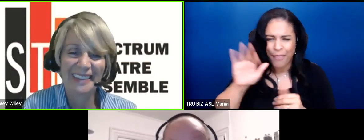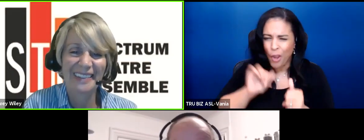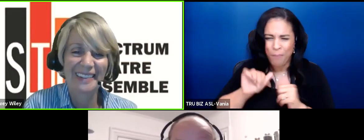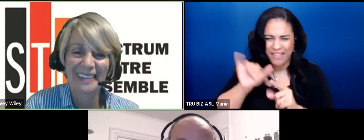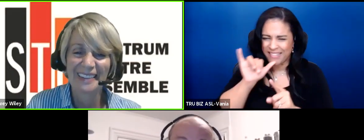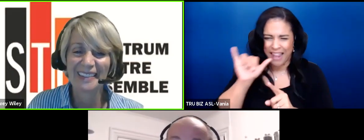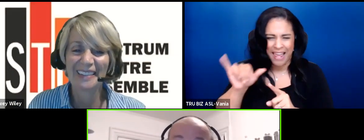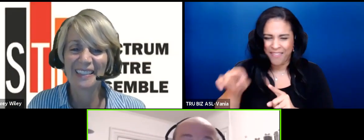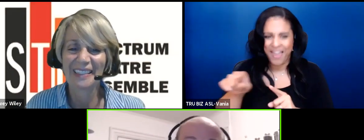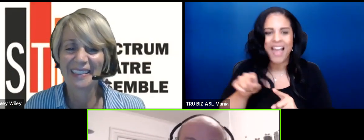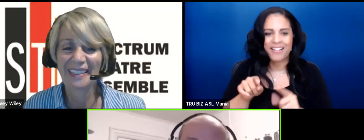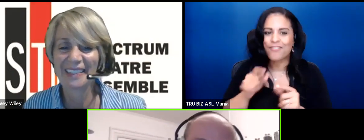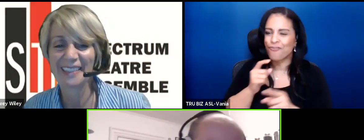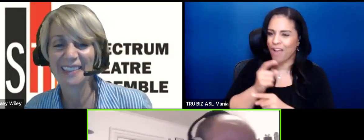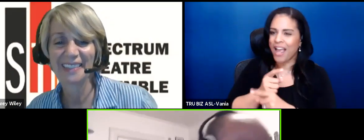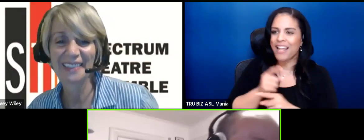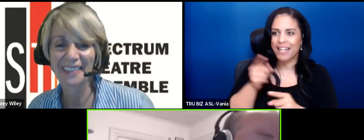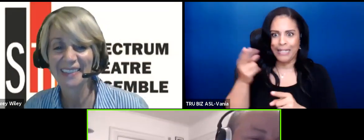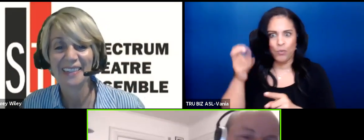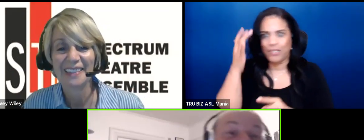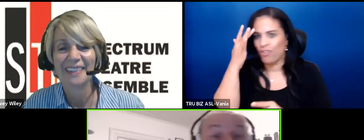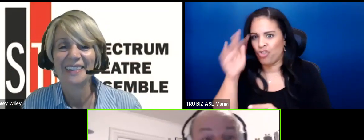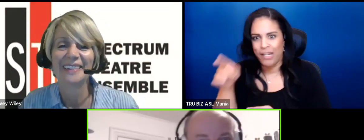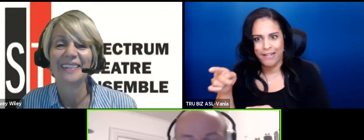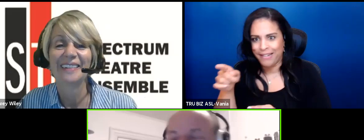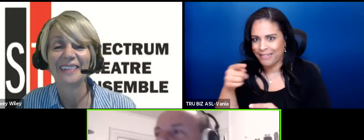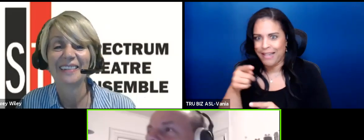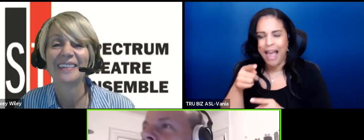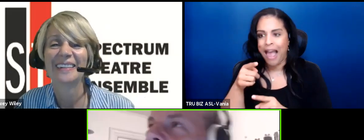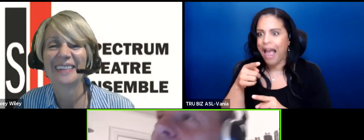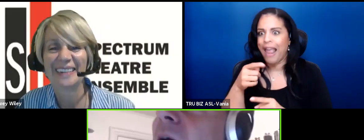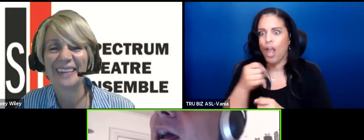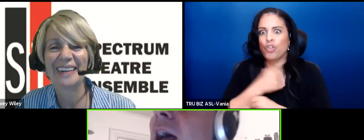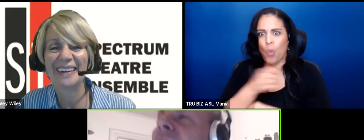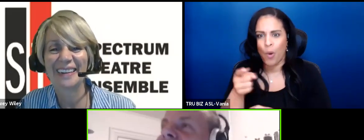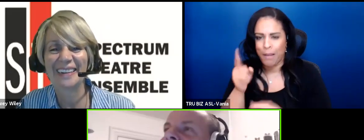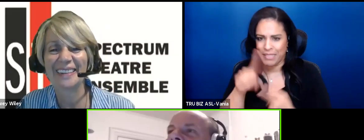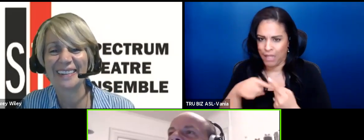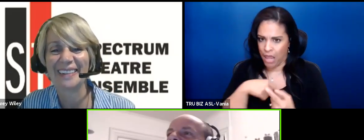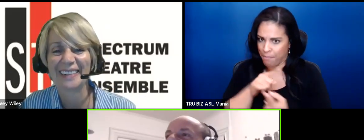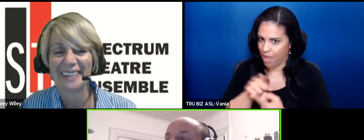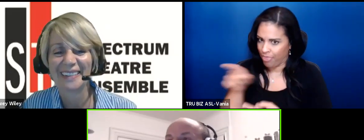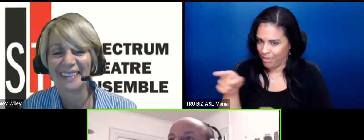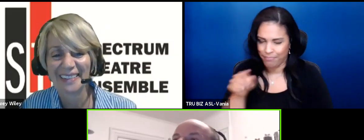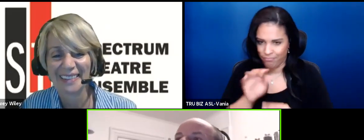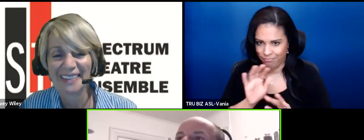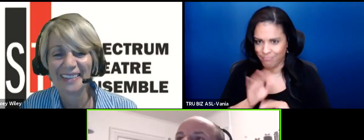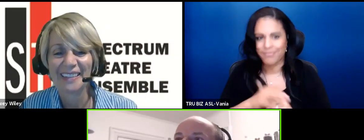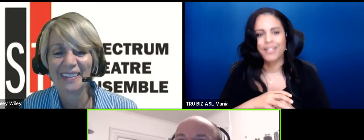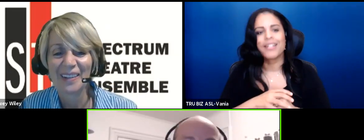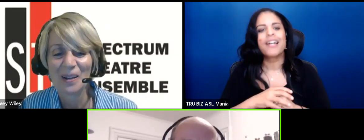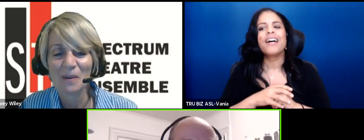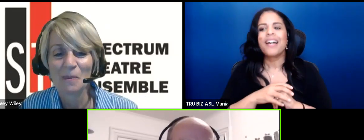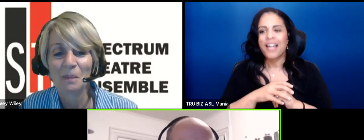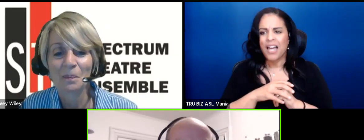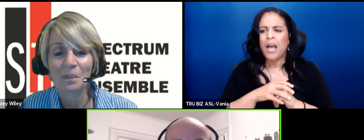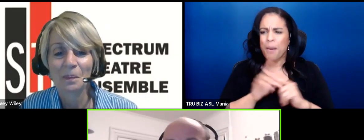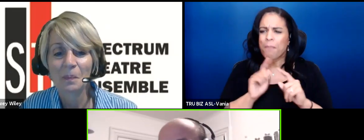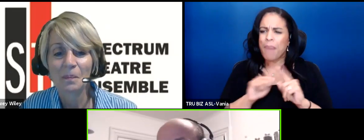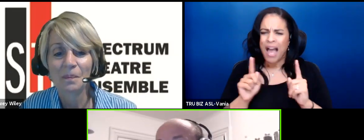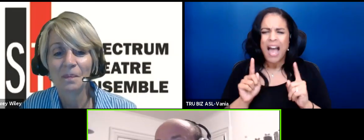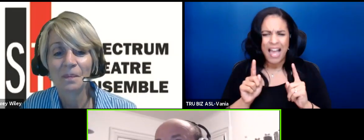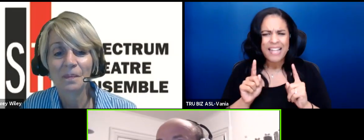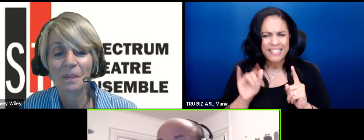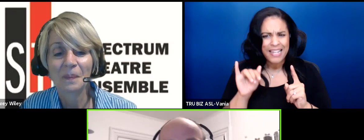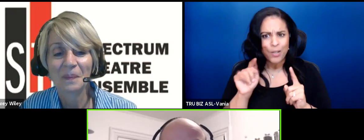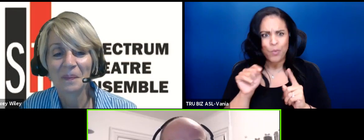who I thought was a genius. adored him um until I met him. Um and uh you know but it was it was